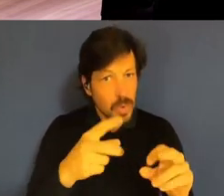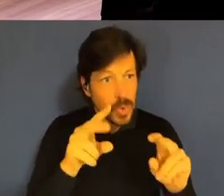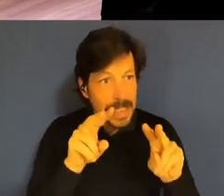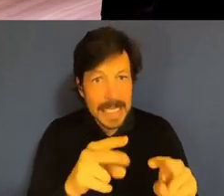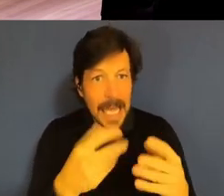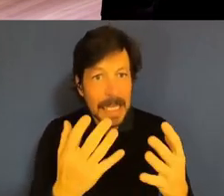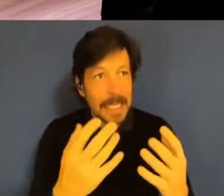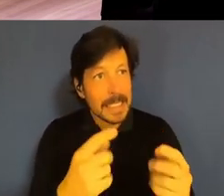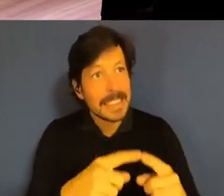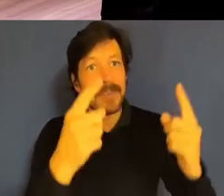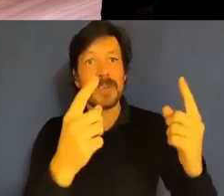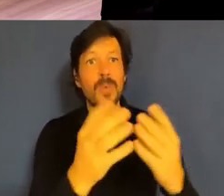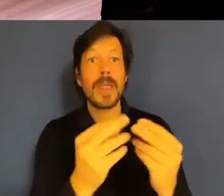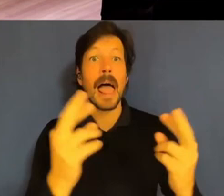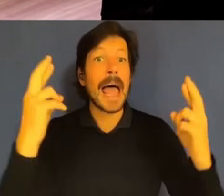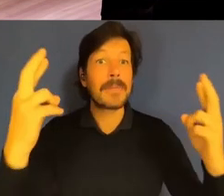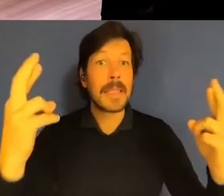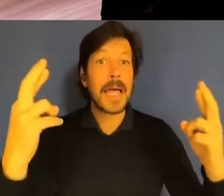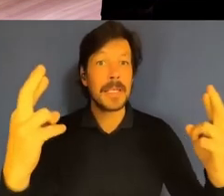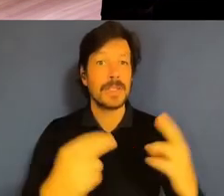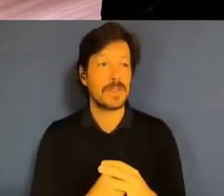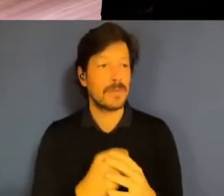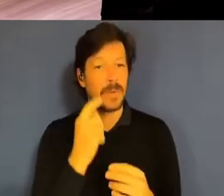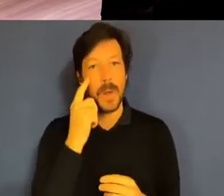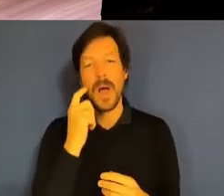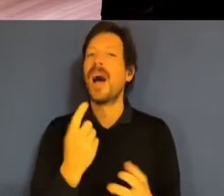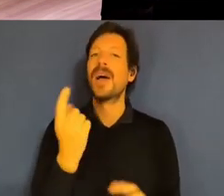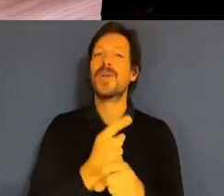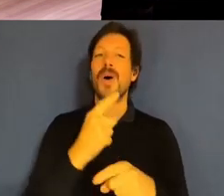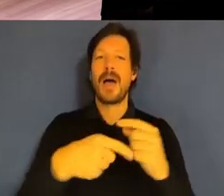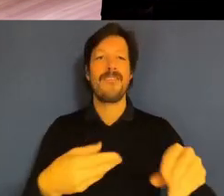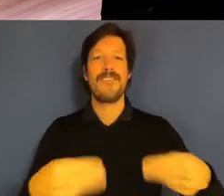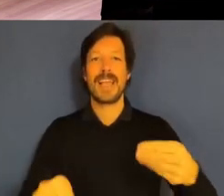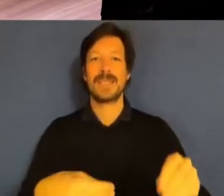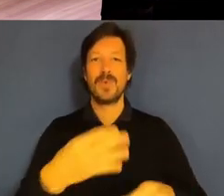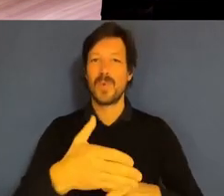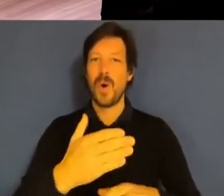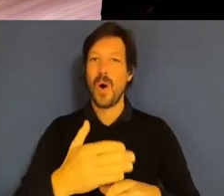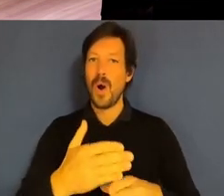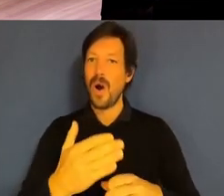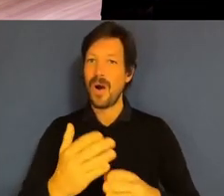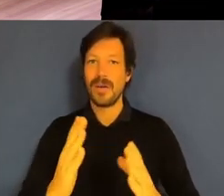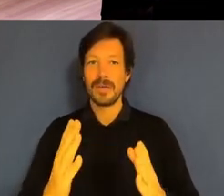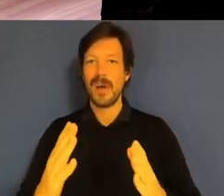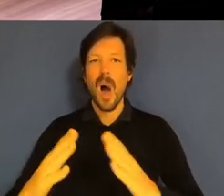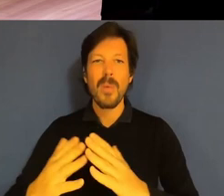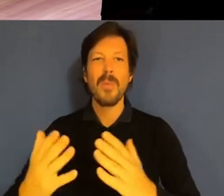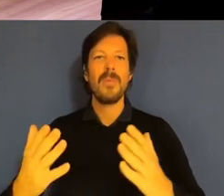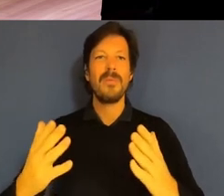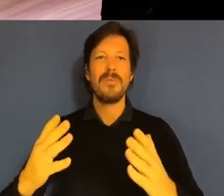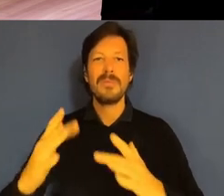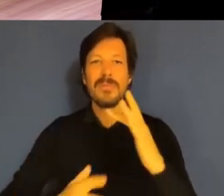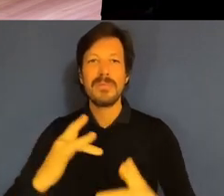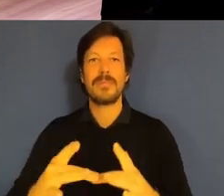expectations? And I'm thinking about this flexible work, you know, conversation that we're all in at the moment,